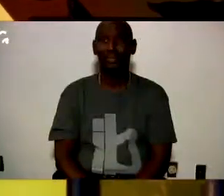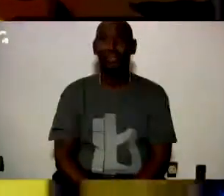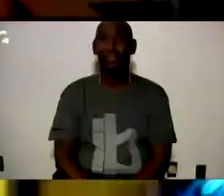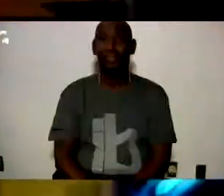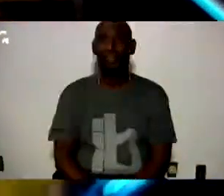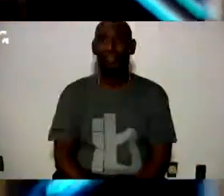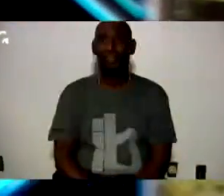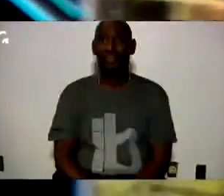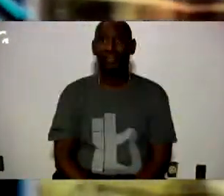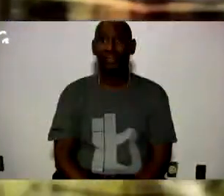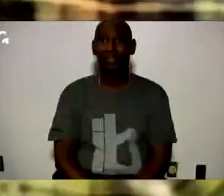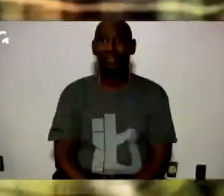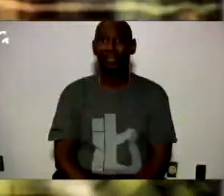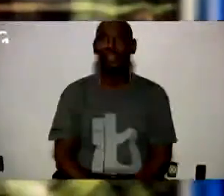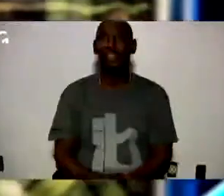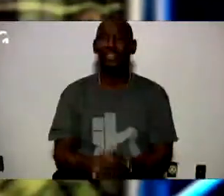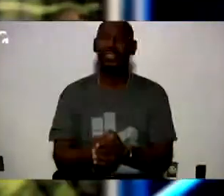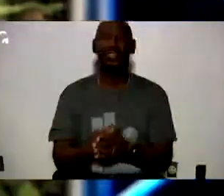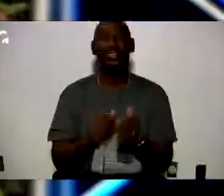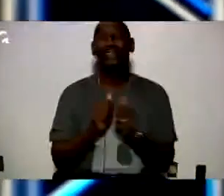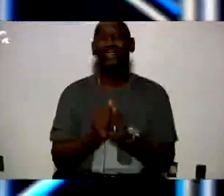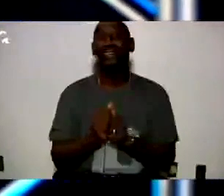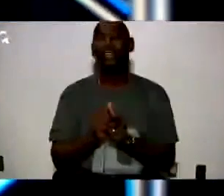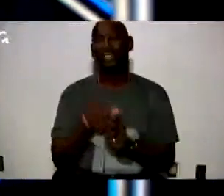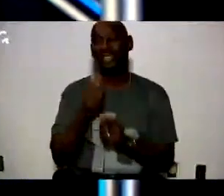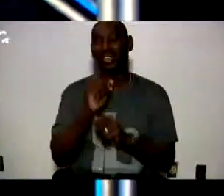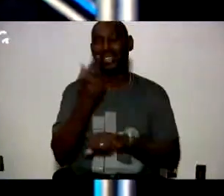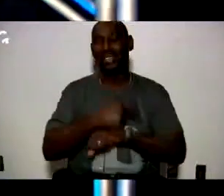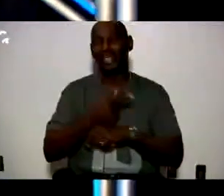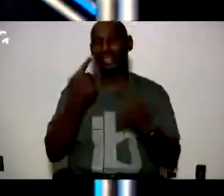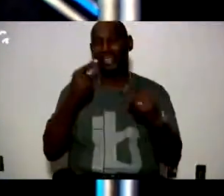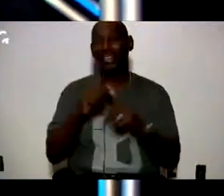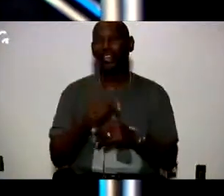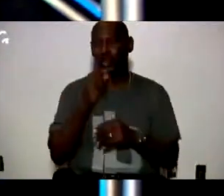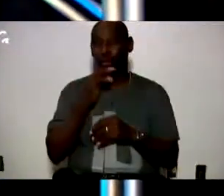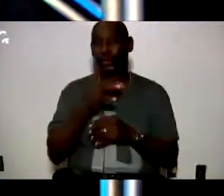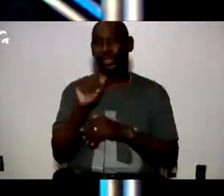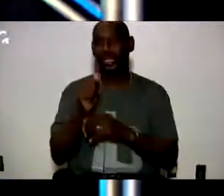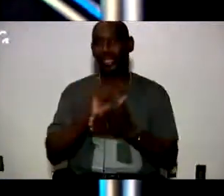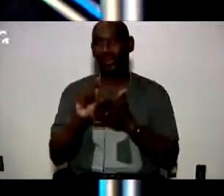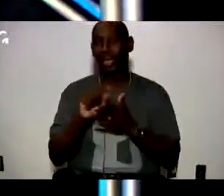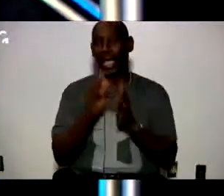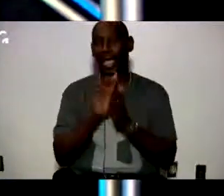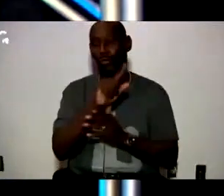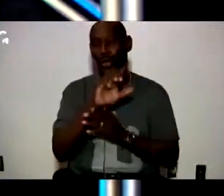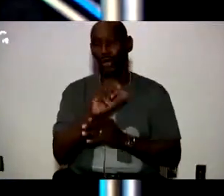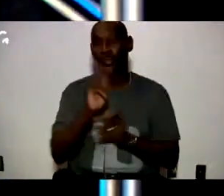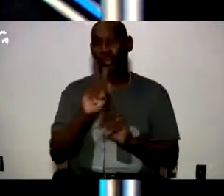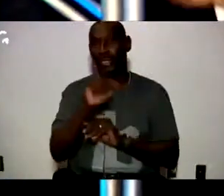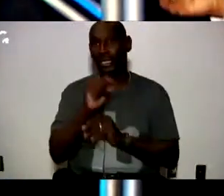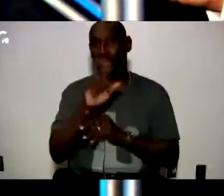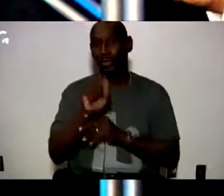well and I made the I made the ten days I'm coming up on the ten weeks and I asked a hundred people ten questions